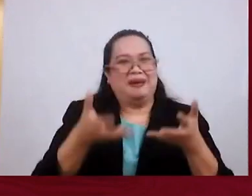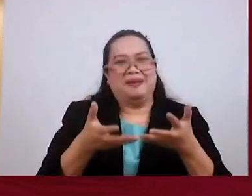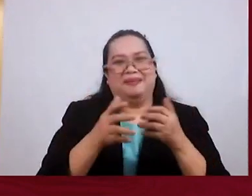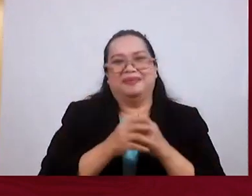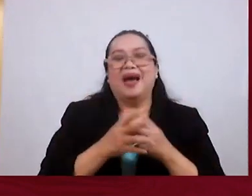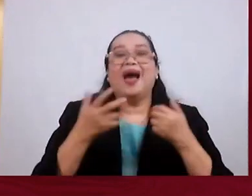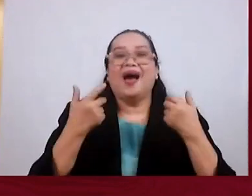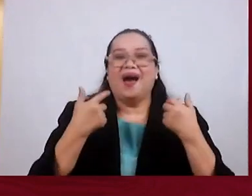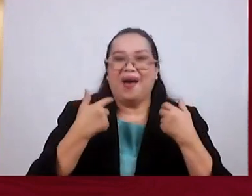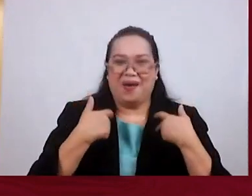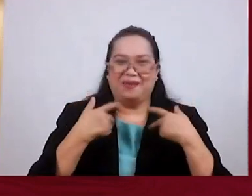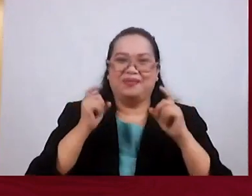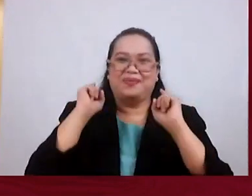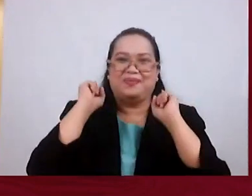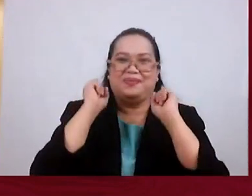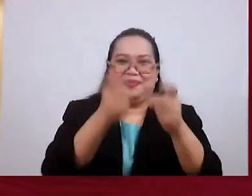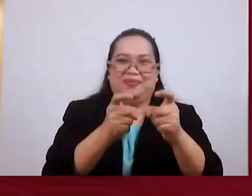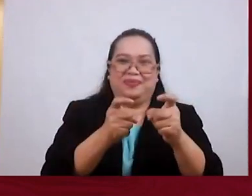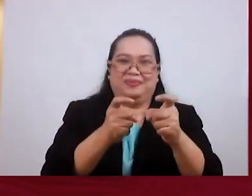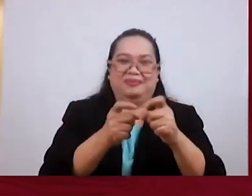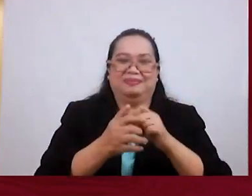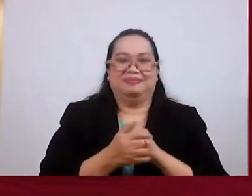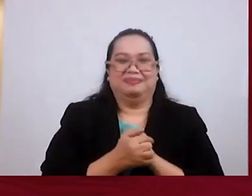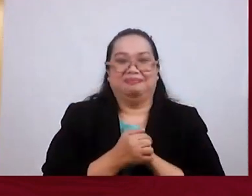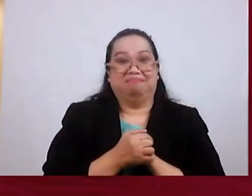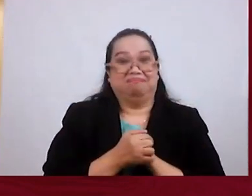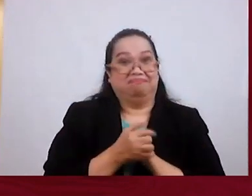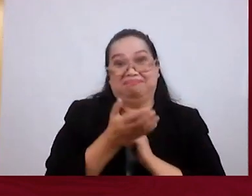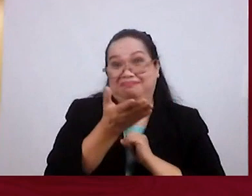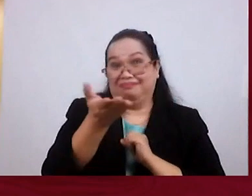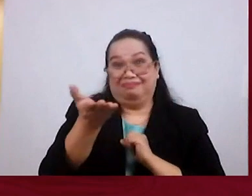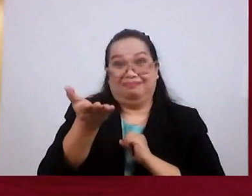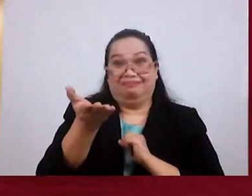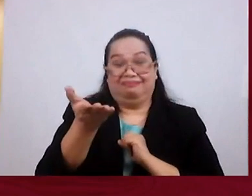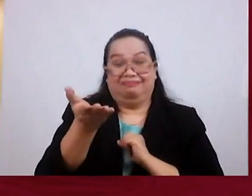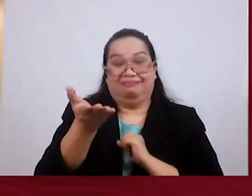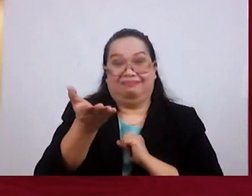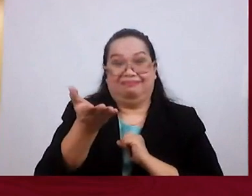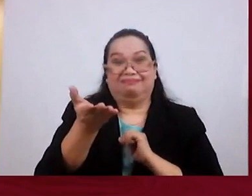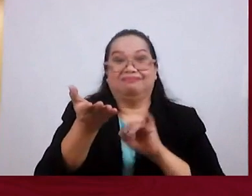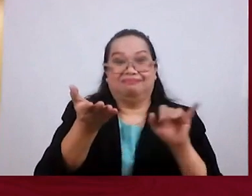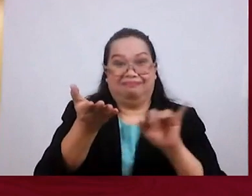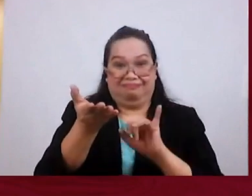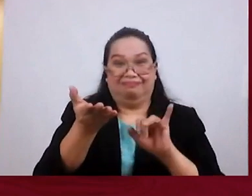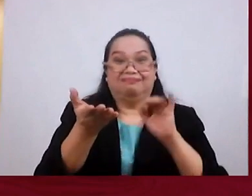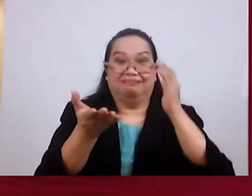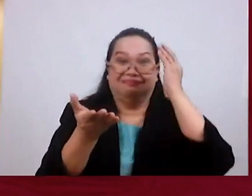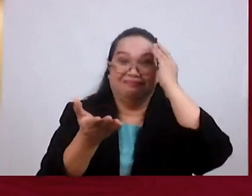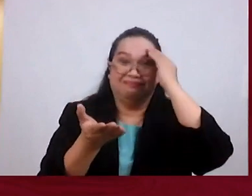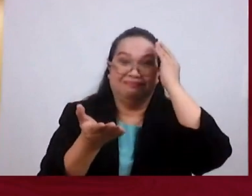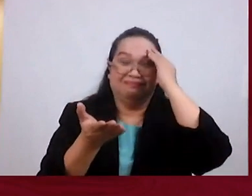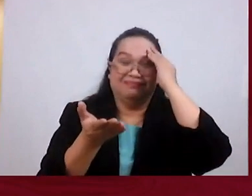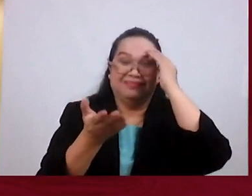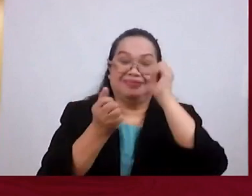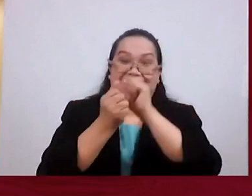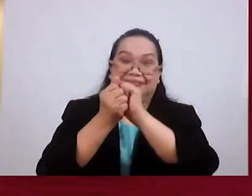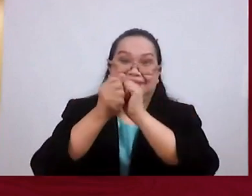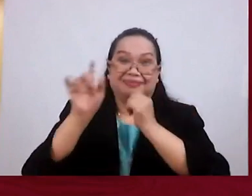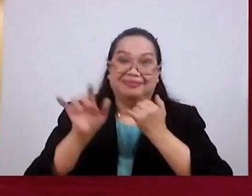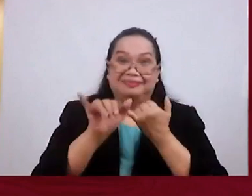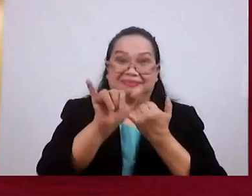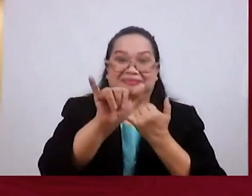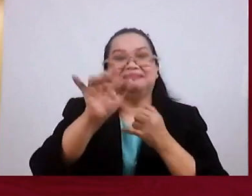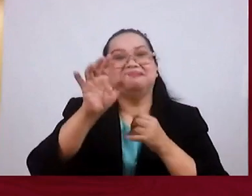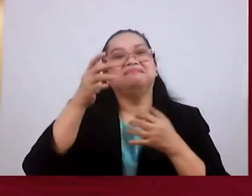Is A Reward No Know About You But Just Knowing That We'll Be With God Forever Is